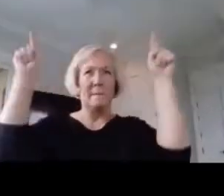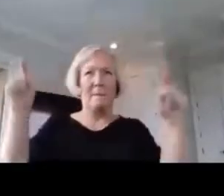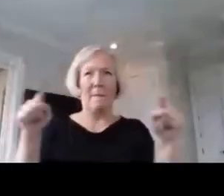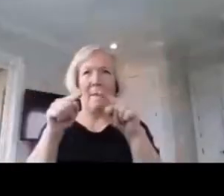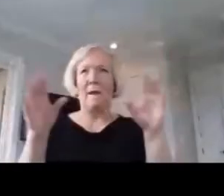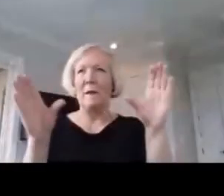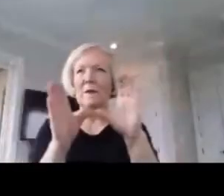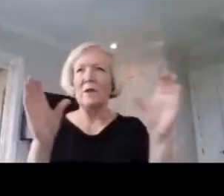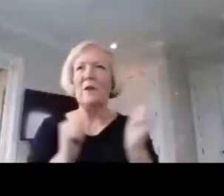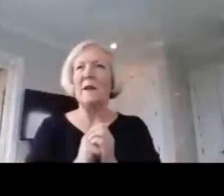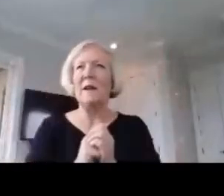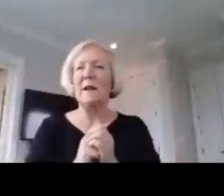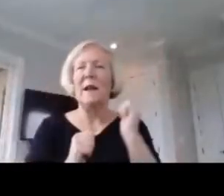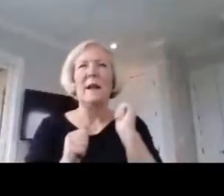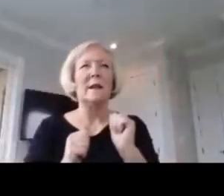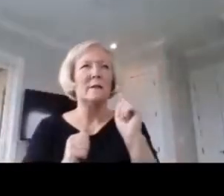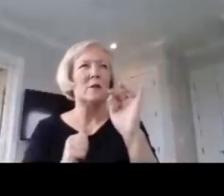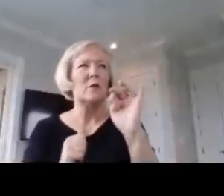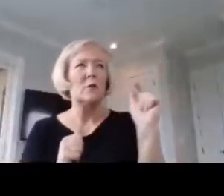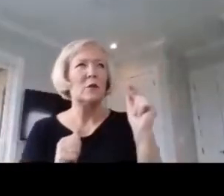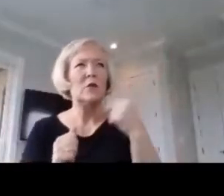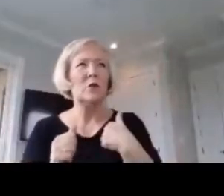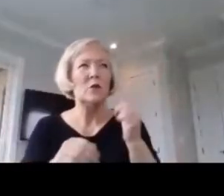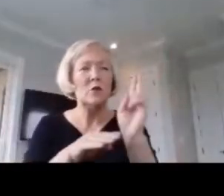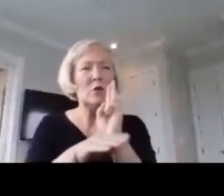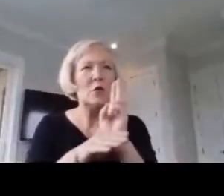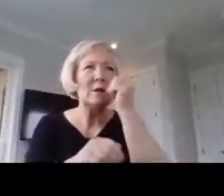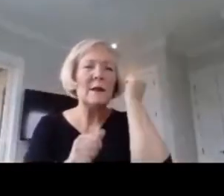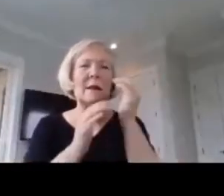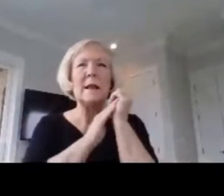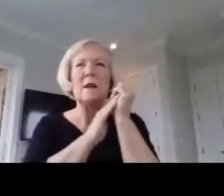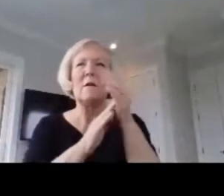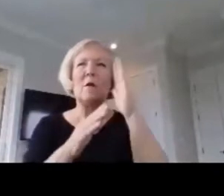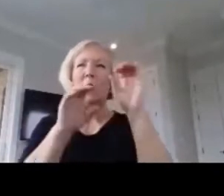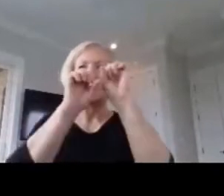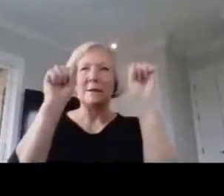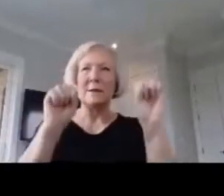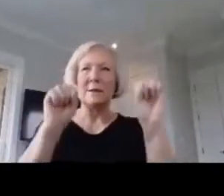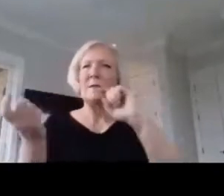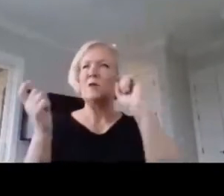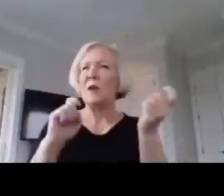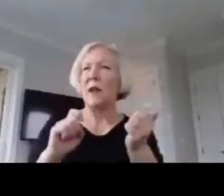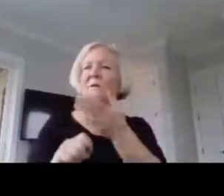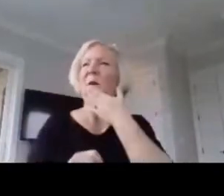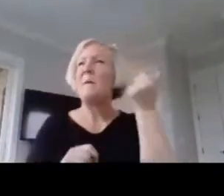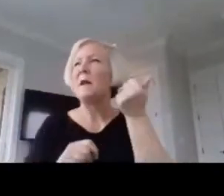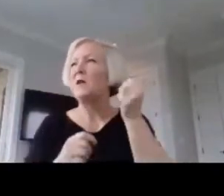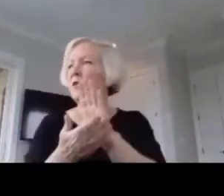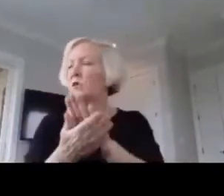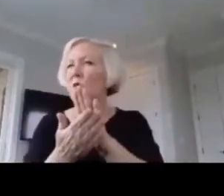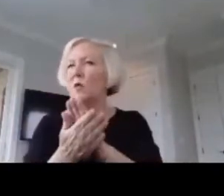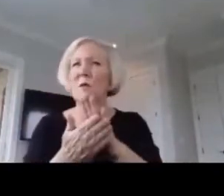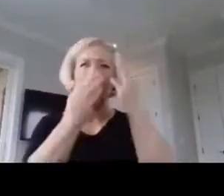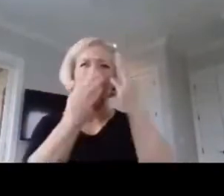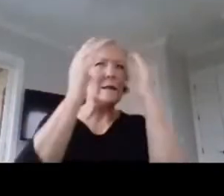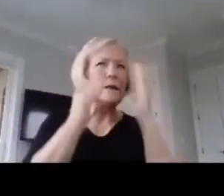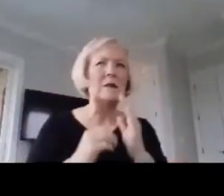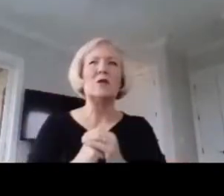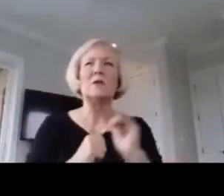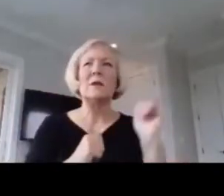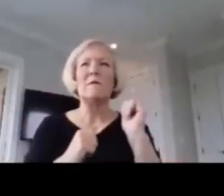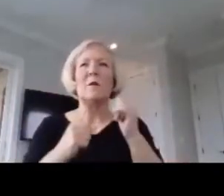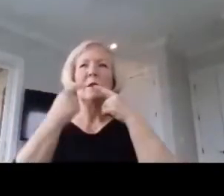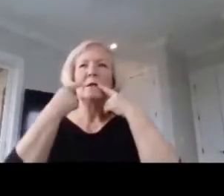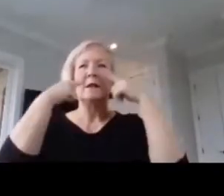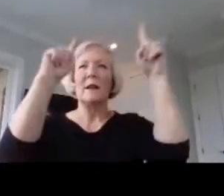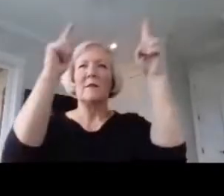tool to leverage as a leader for system change, for better schools, for teachers, and for successful